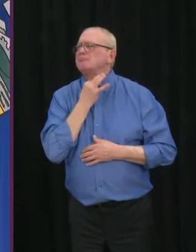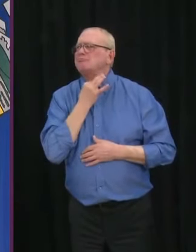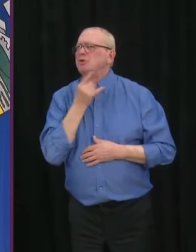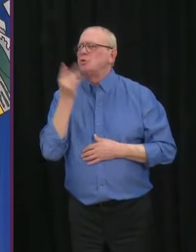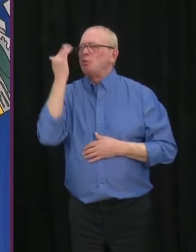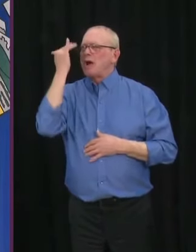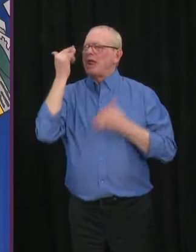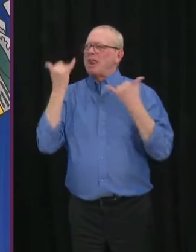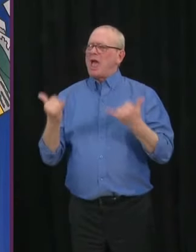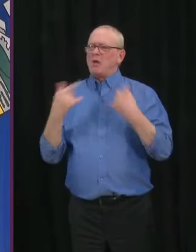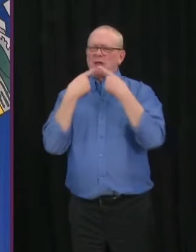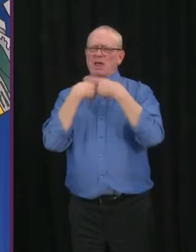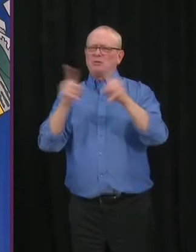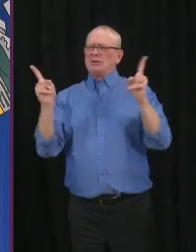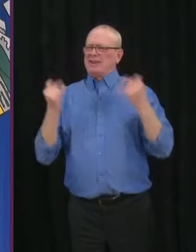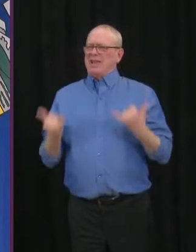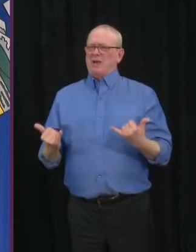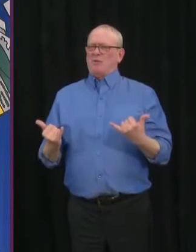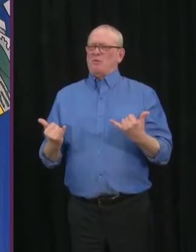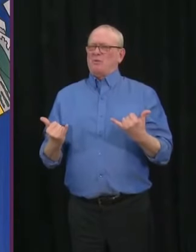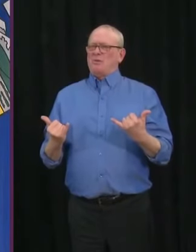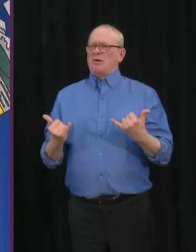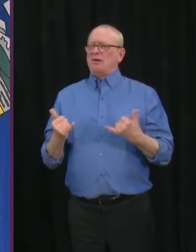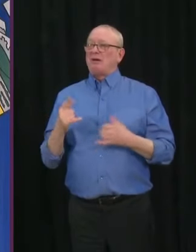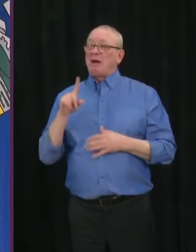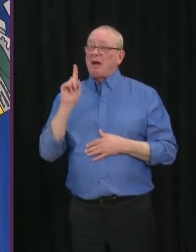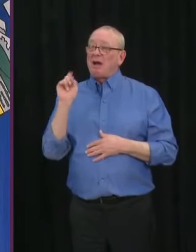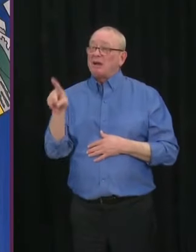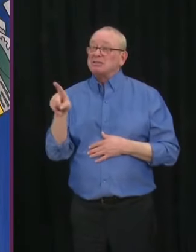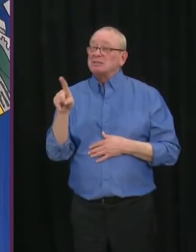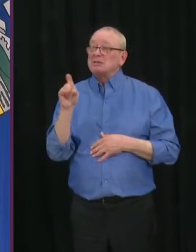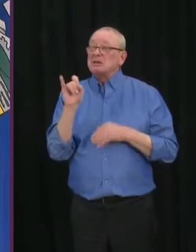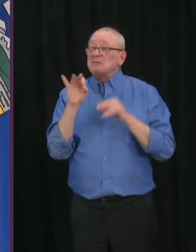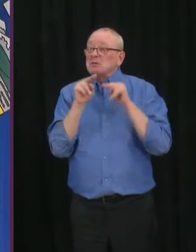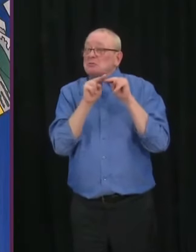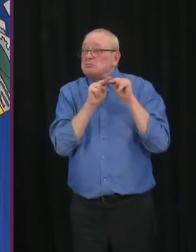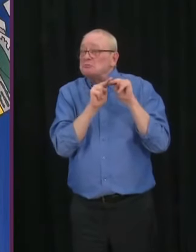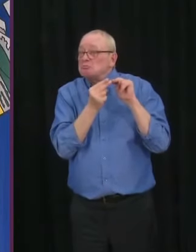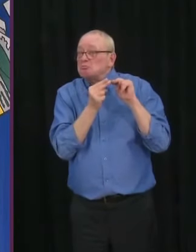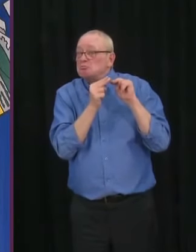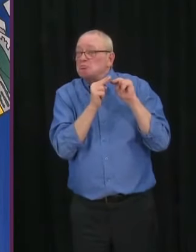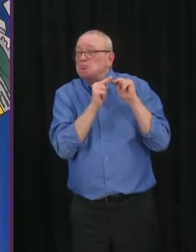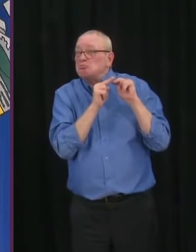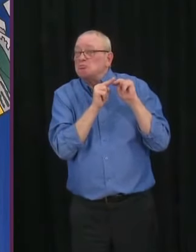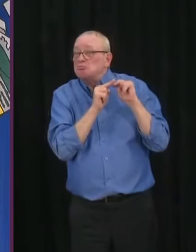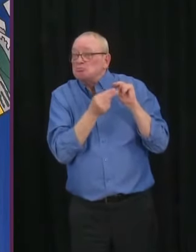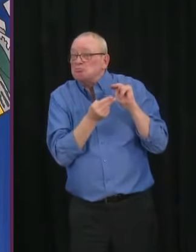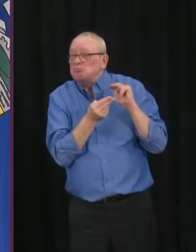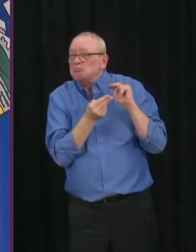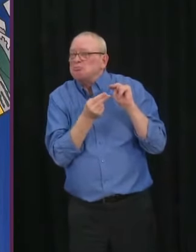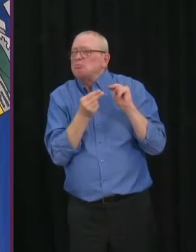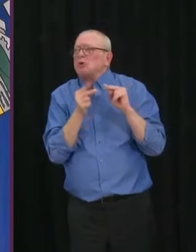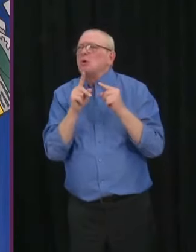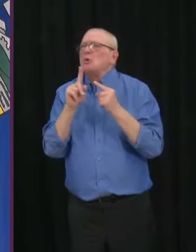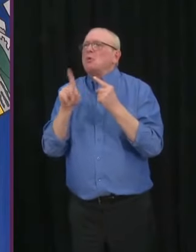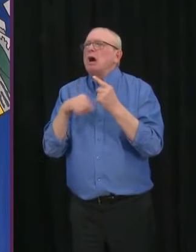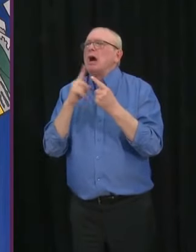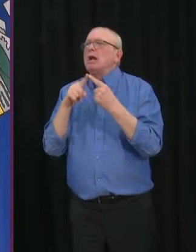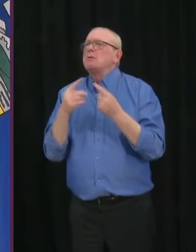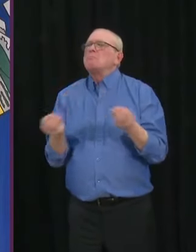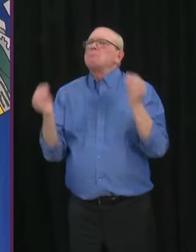If things continue to go well, how close would we be to making other moves? For example,